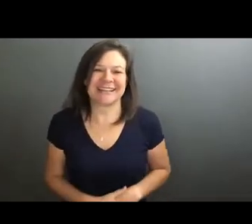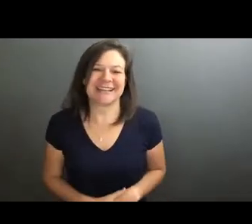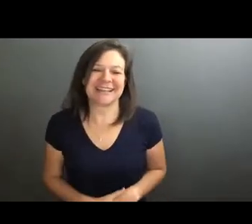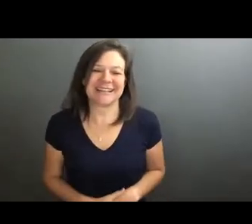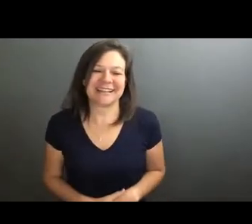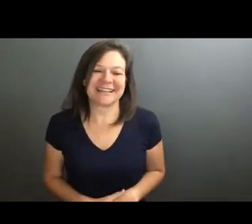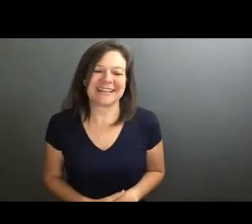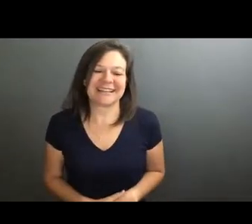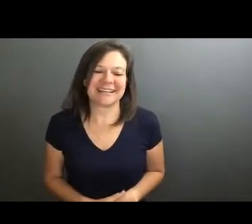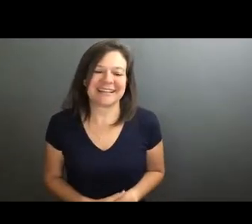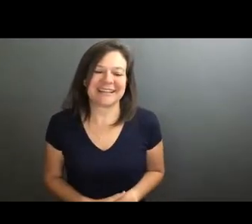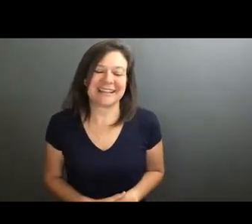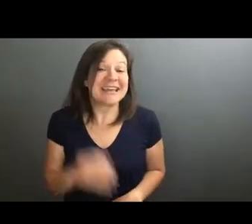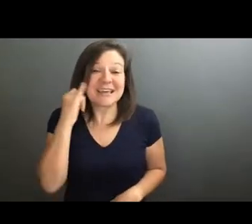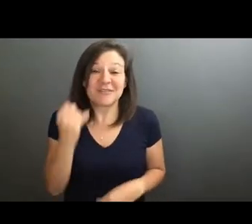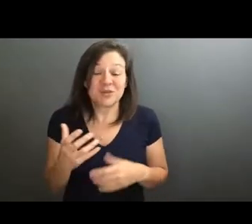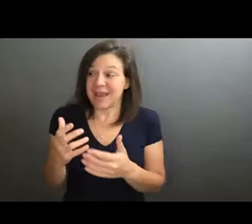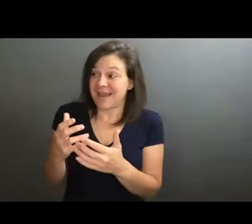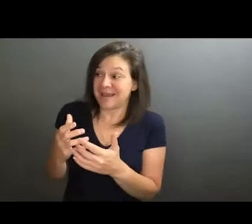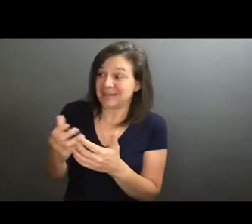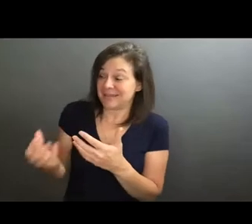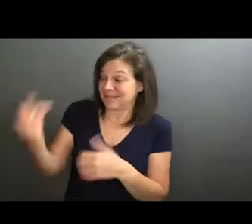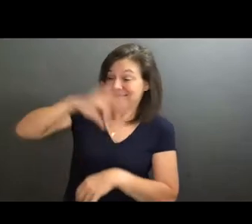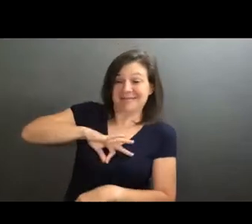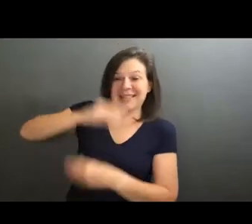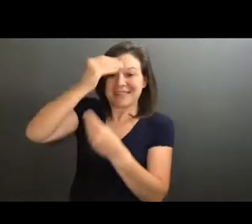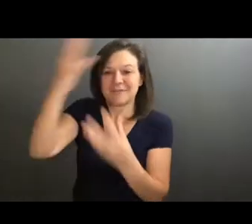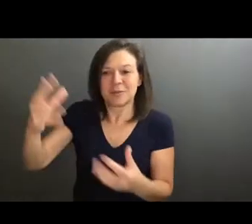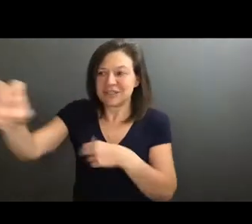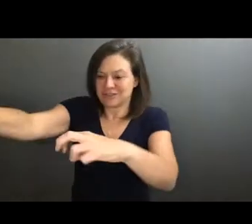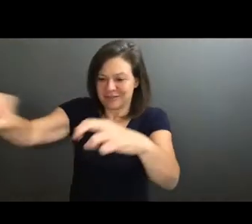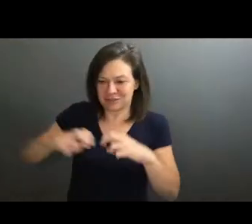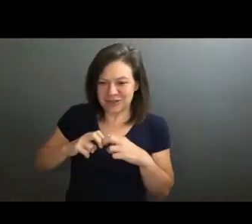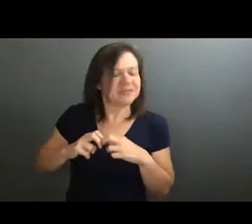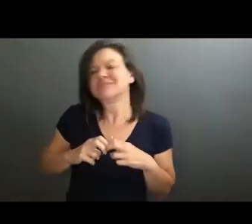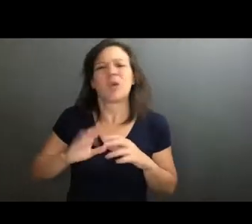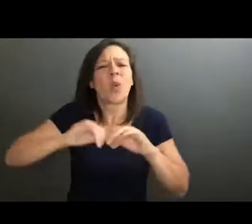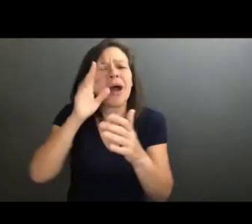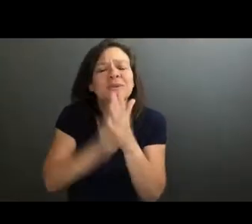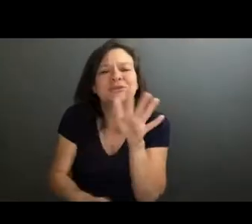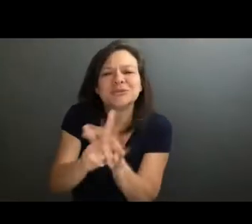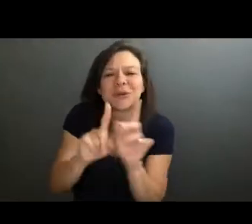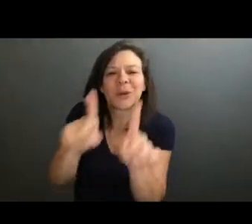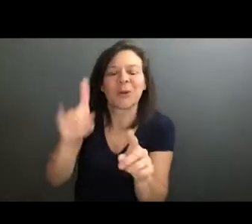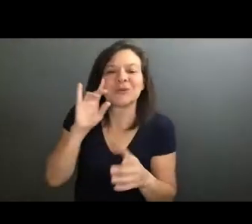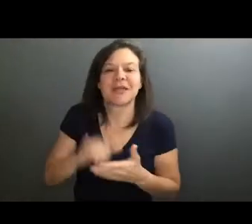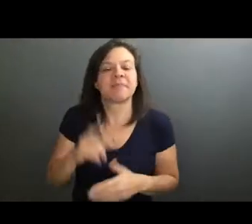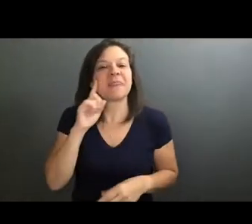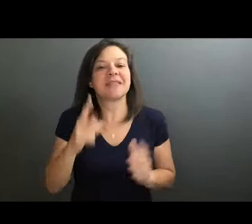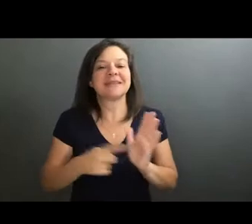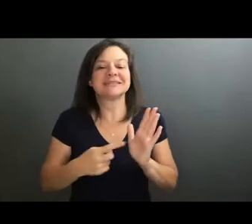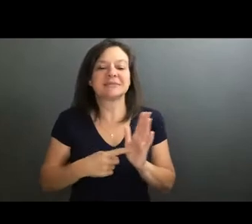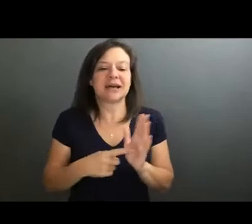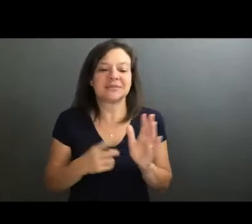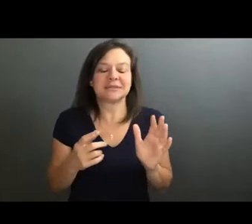you know, gain access to that information being transferred, like, why would you attend that or something? And I feel like sometimes it drives me